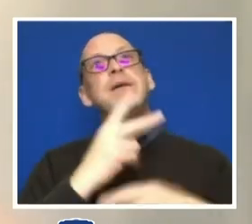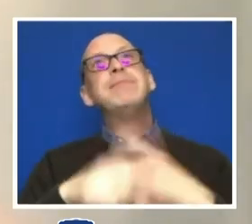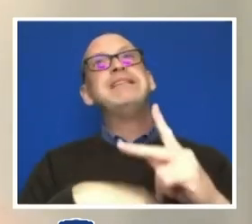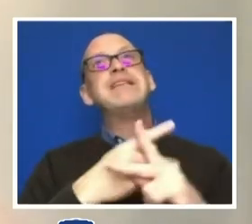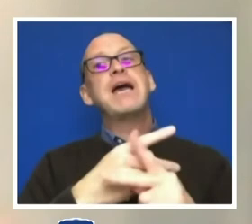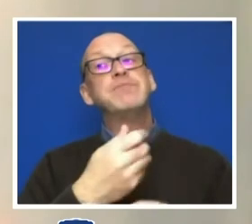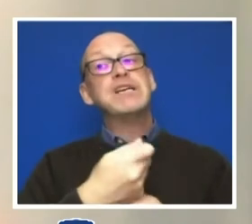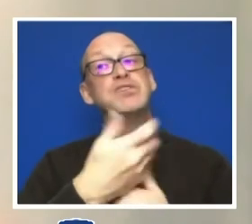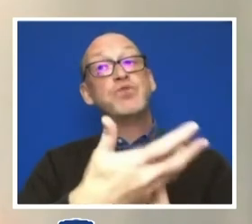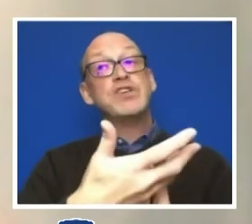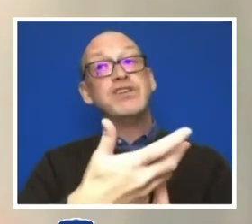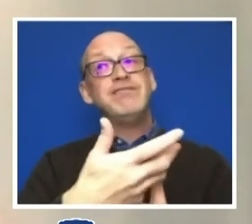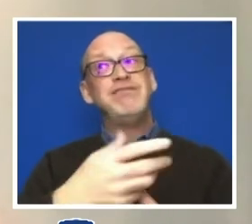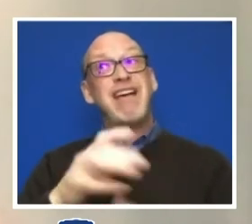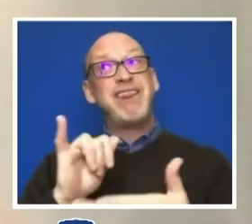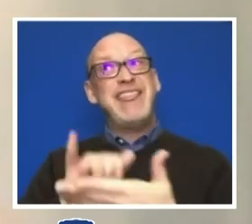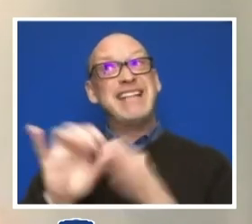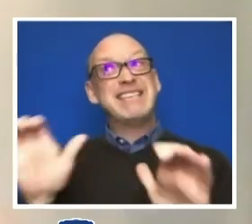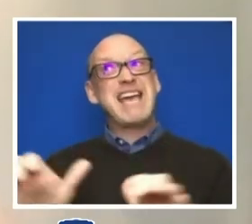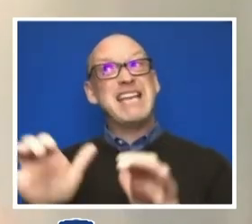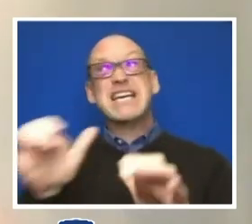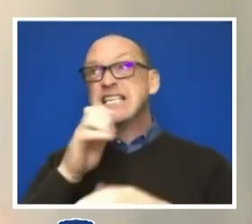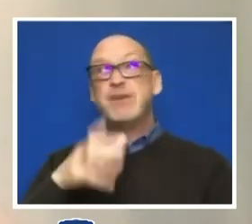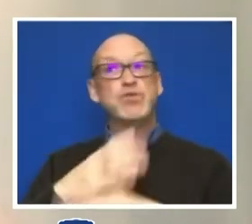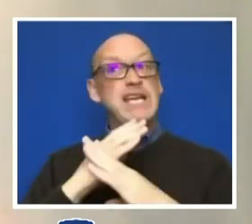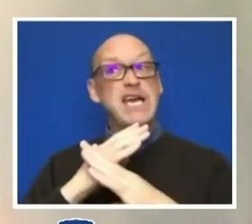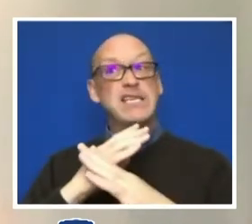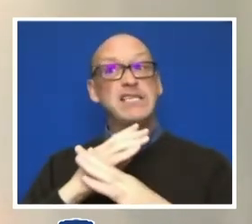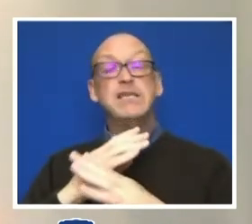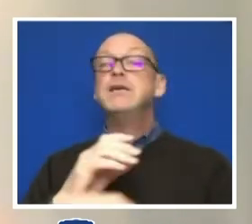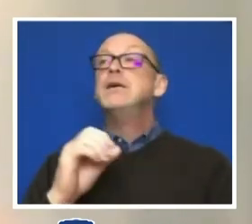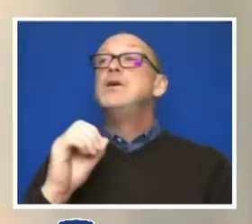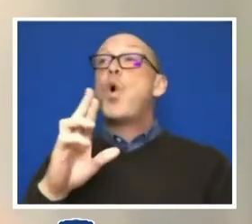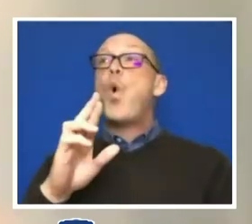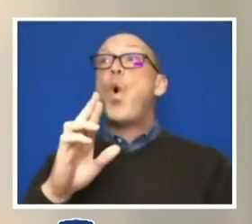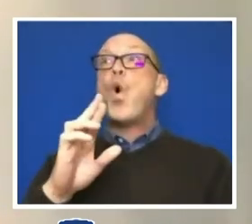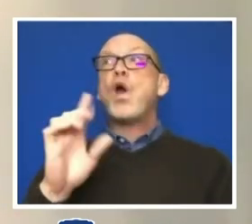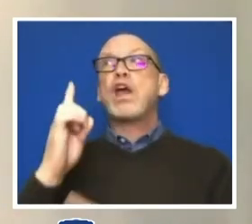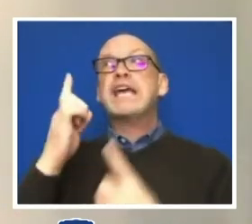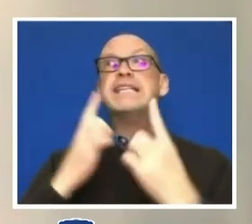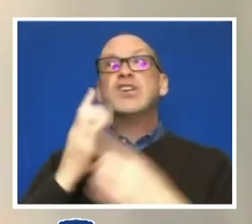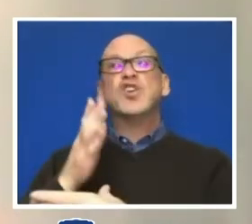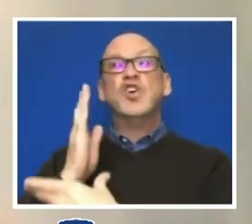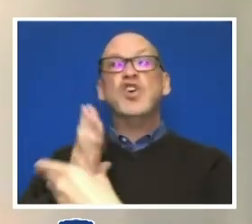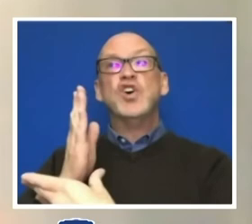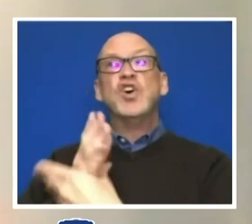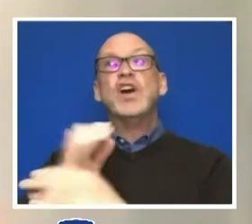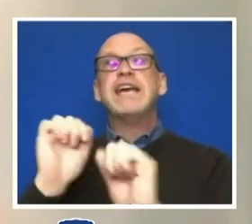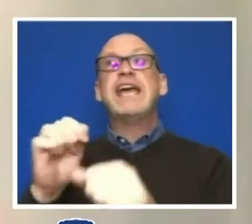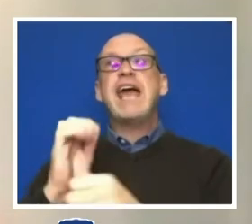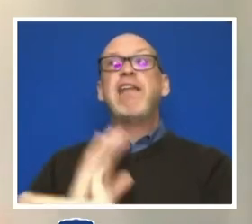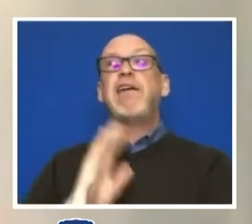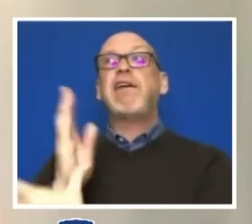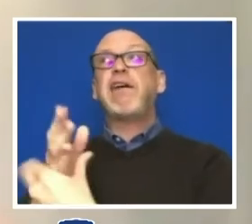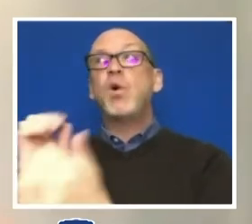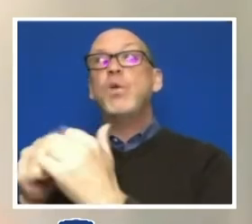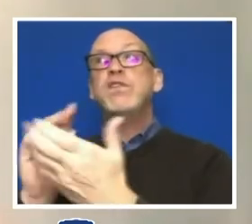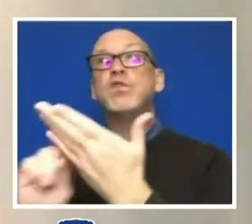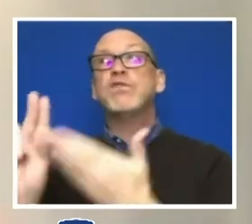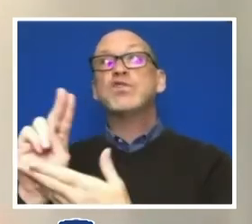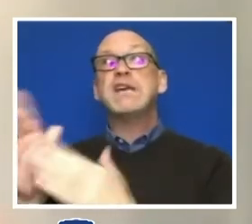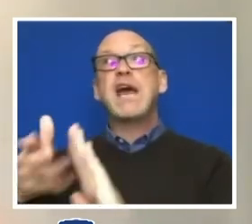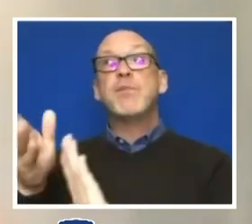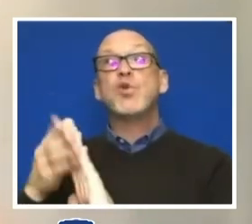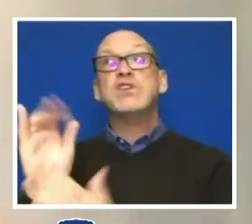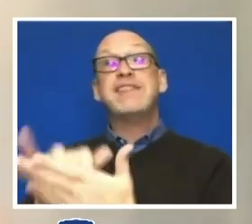be conduct that is not protected or is considered harassing or it can interfere with university operations. With that